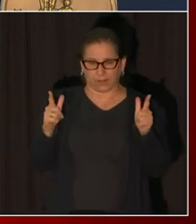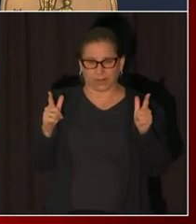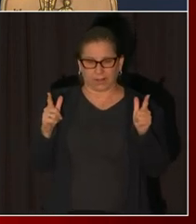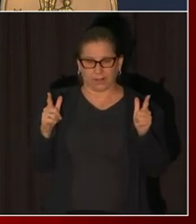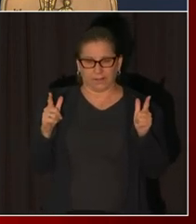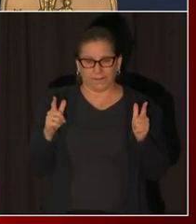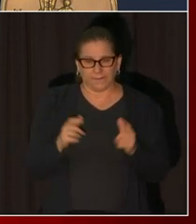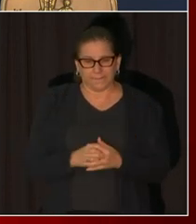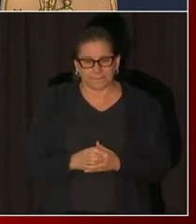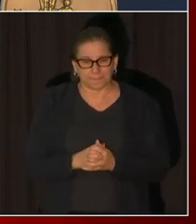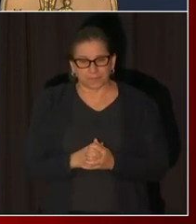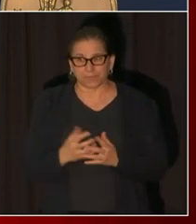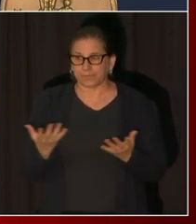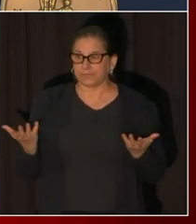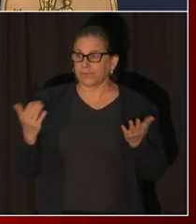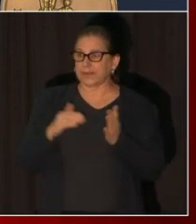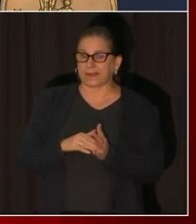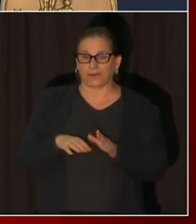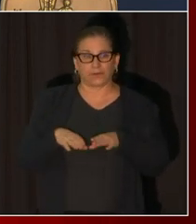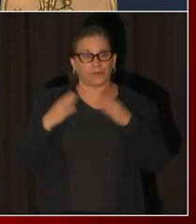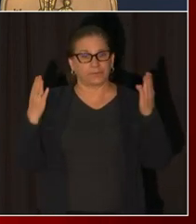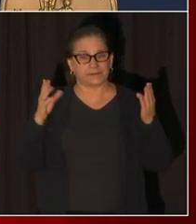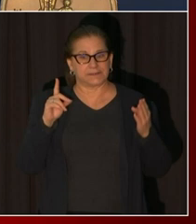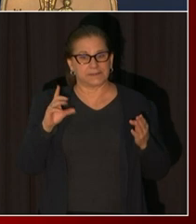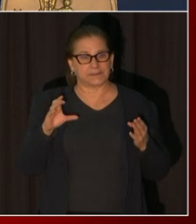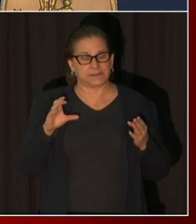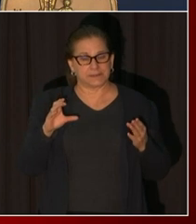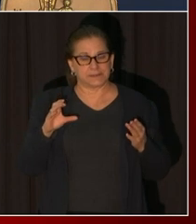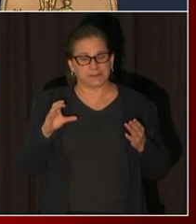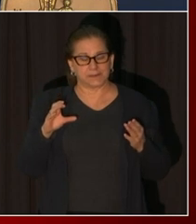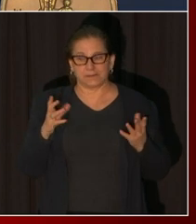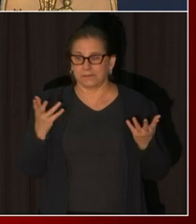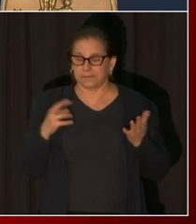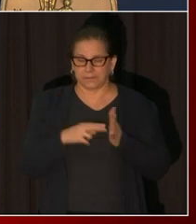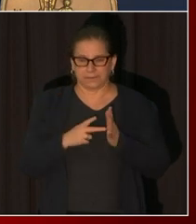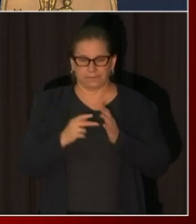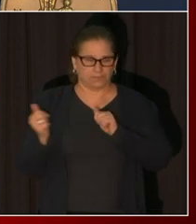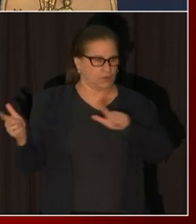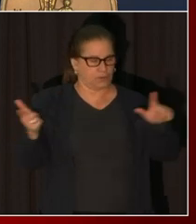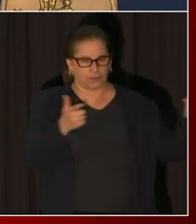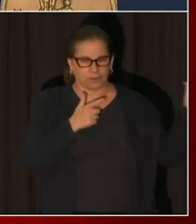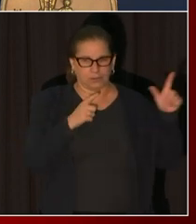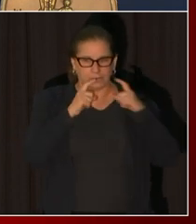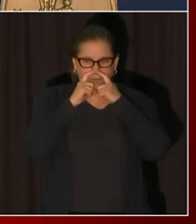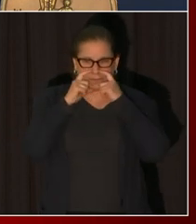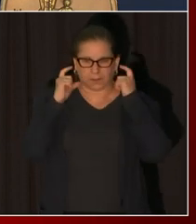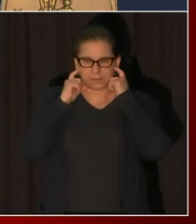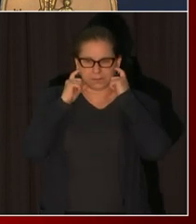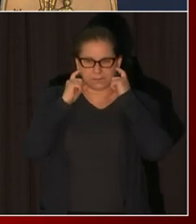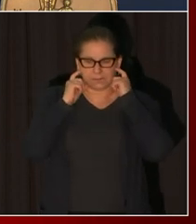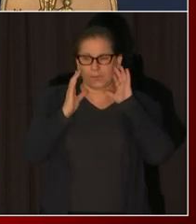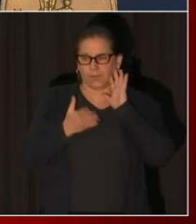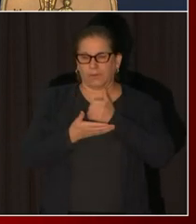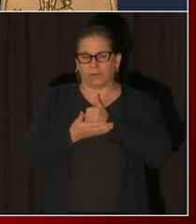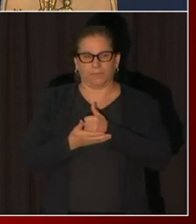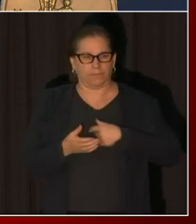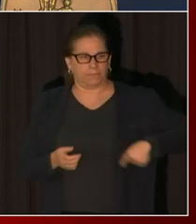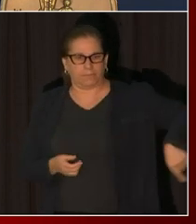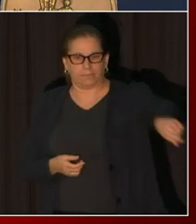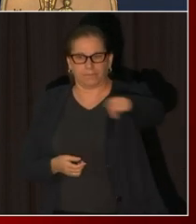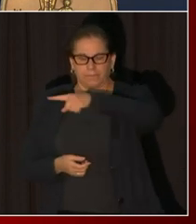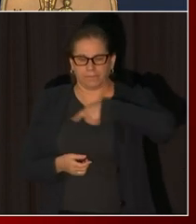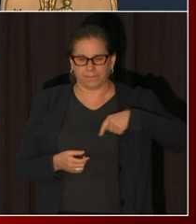important that we continue to remember that wearing a mask helps blunt the spread of the virus